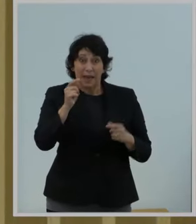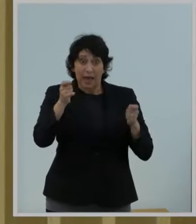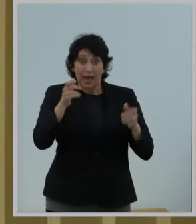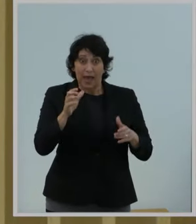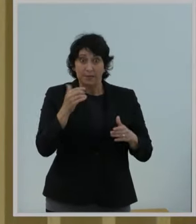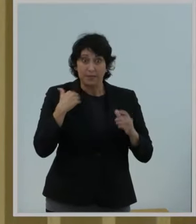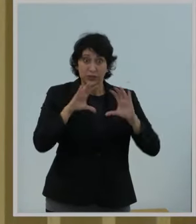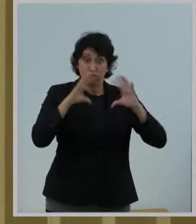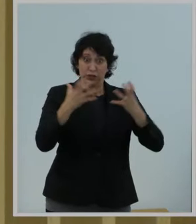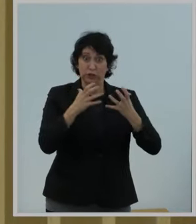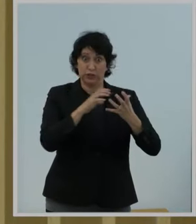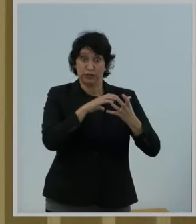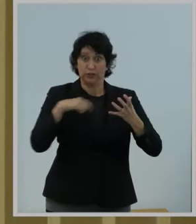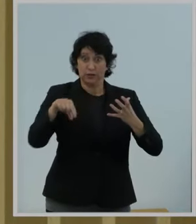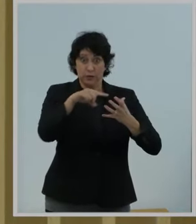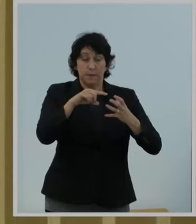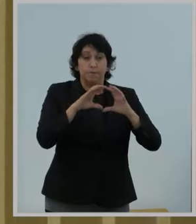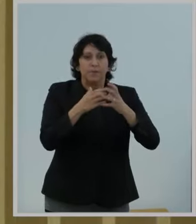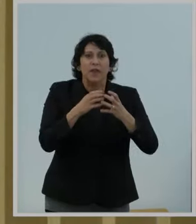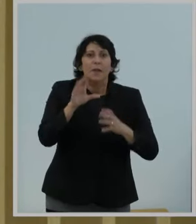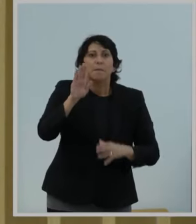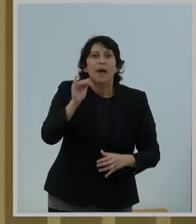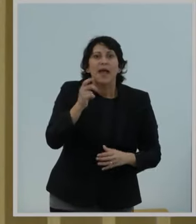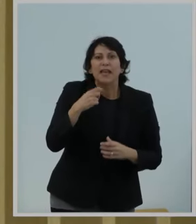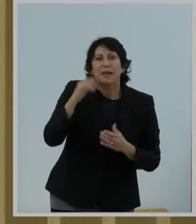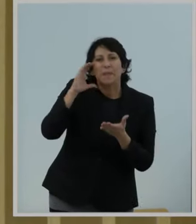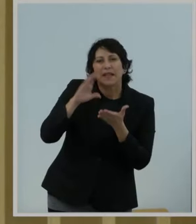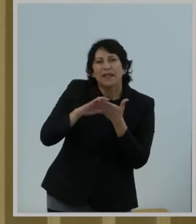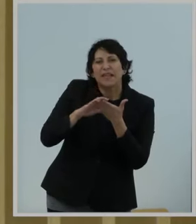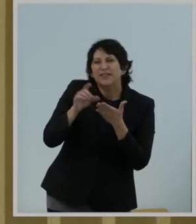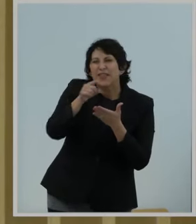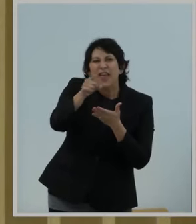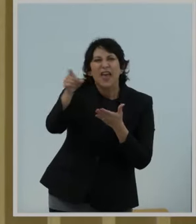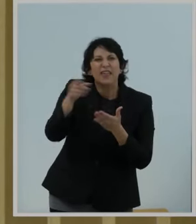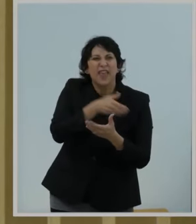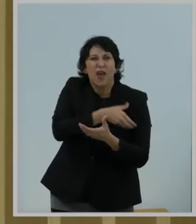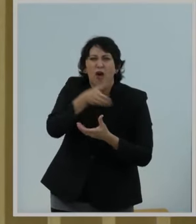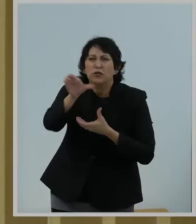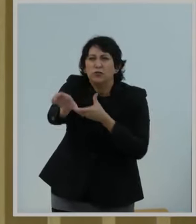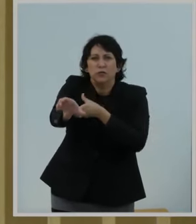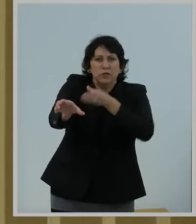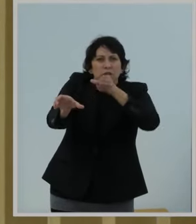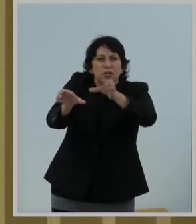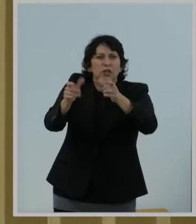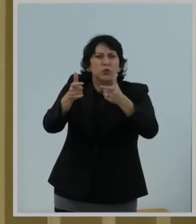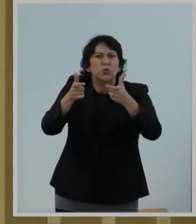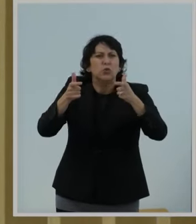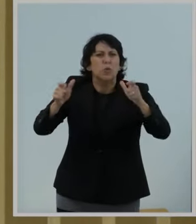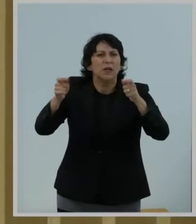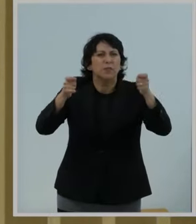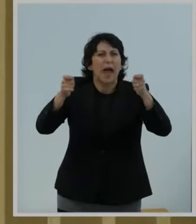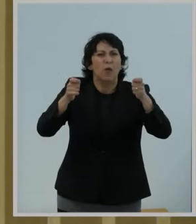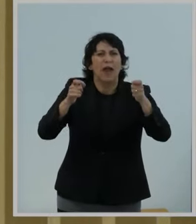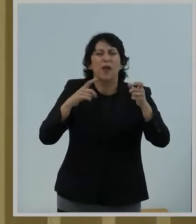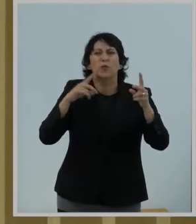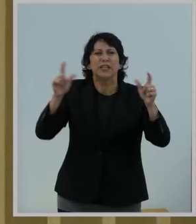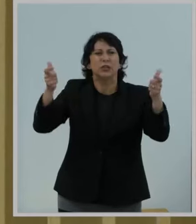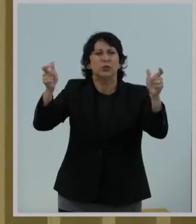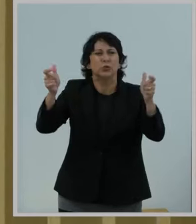believes that they have amassed too much power and that they must be reined in.